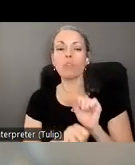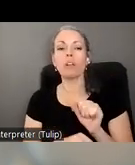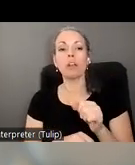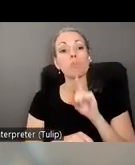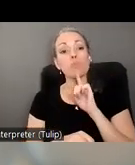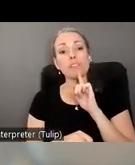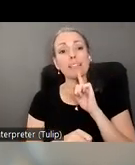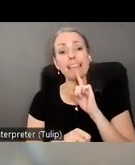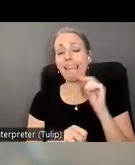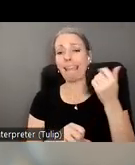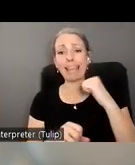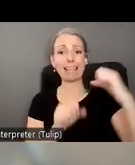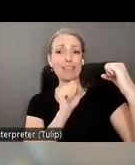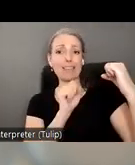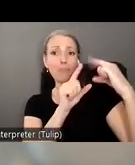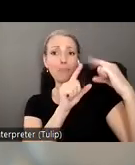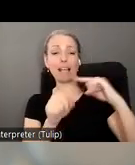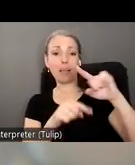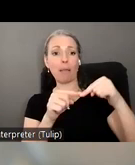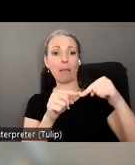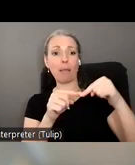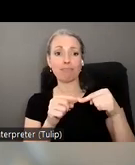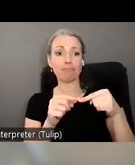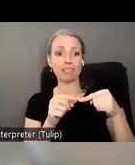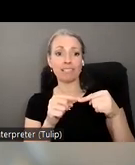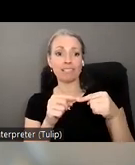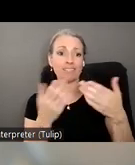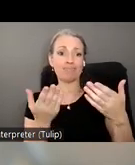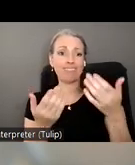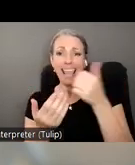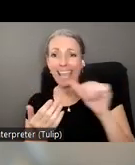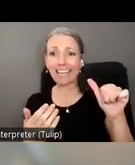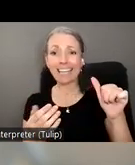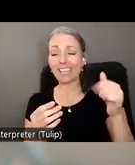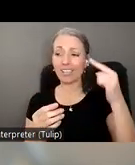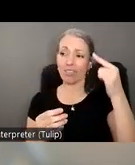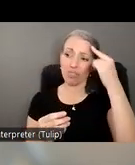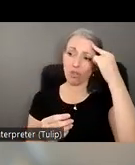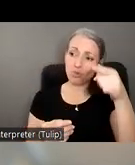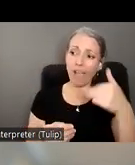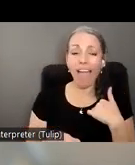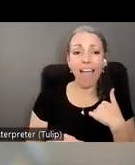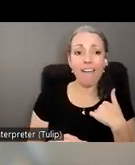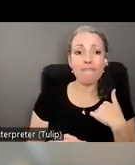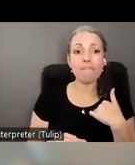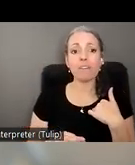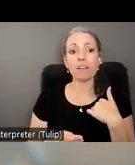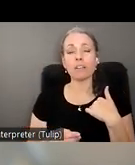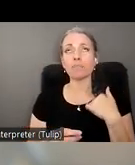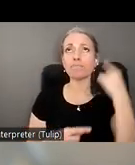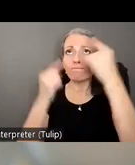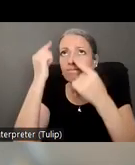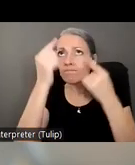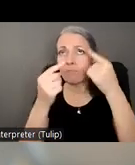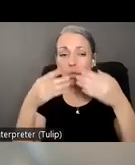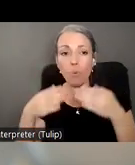any feedback from you all about um you know any reflections you have about um the work and the